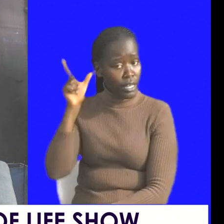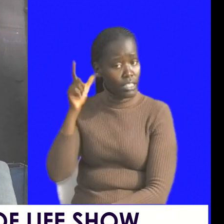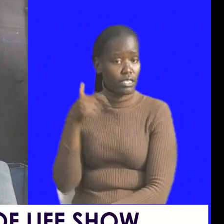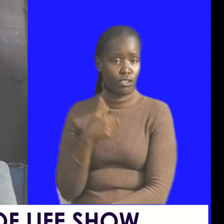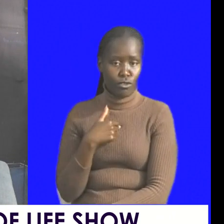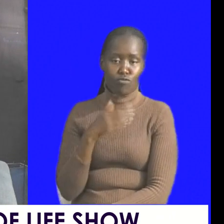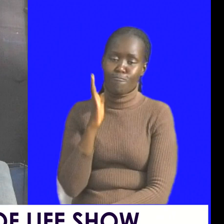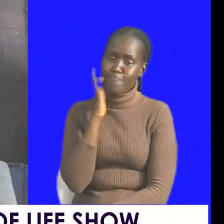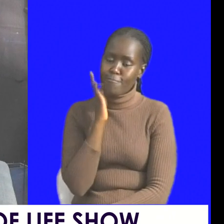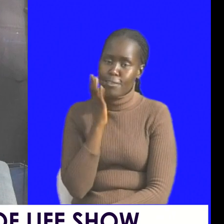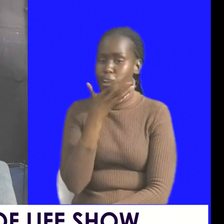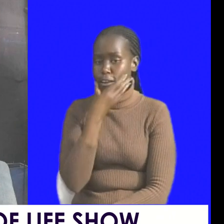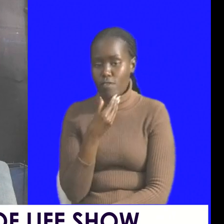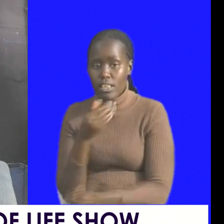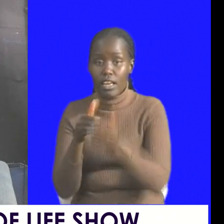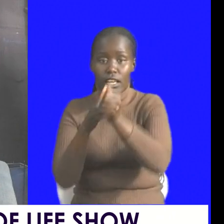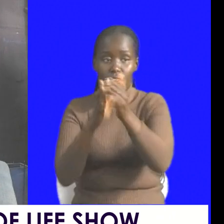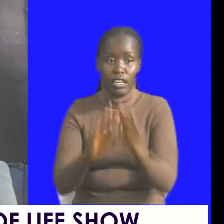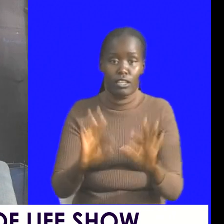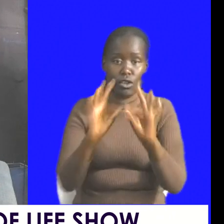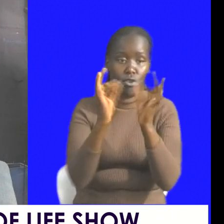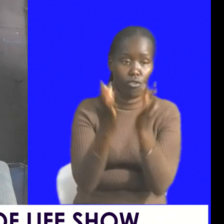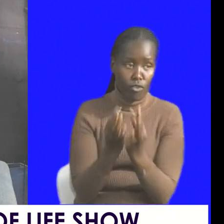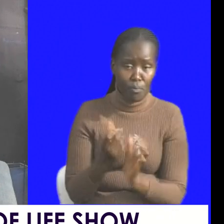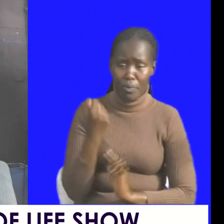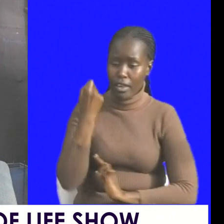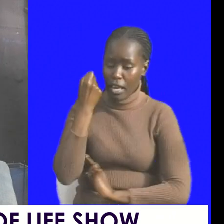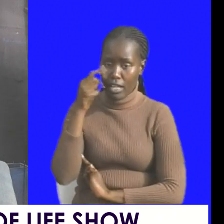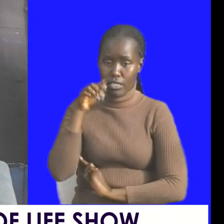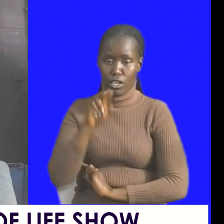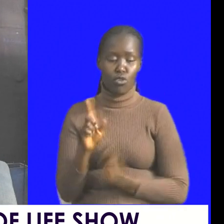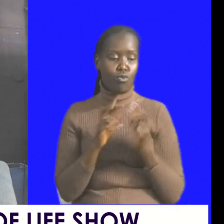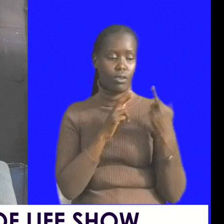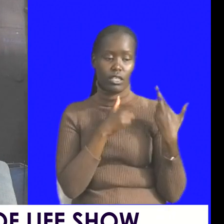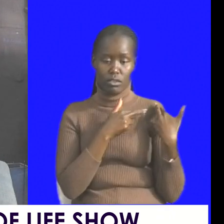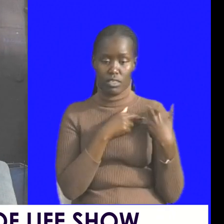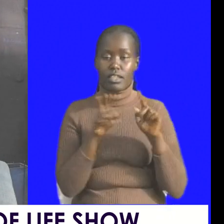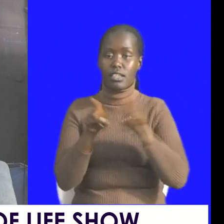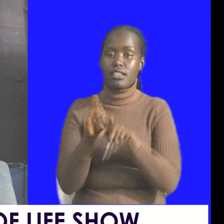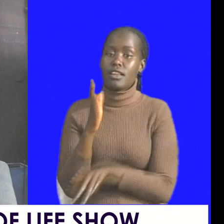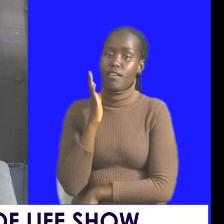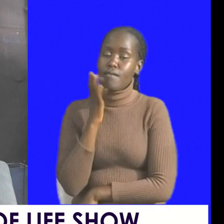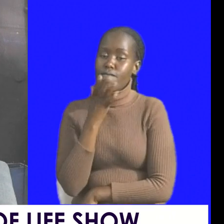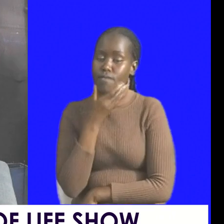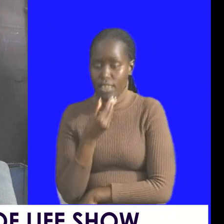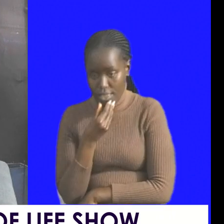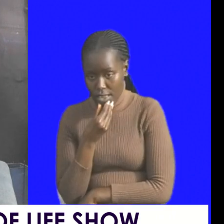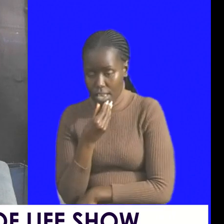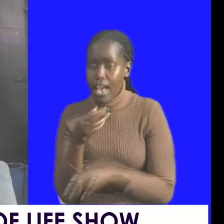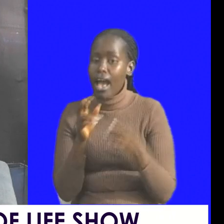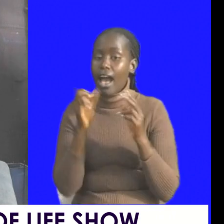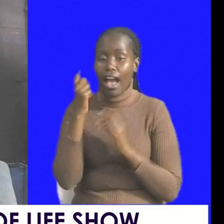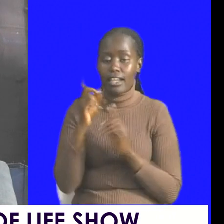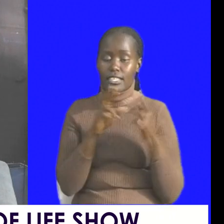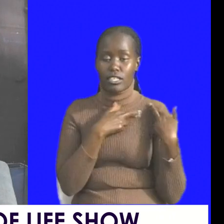daddies leaders of families understand your role as a father understand your role as a mother